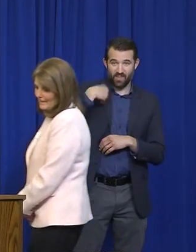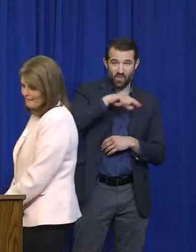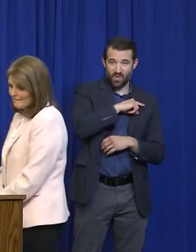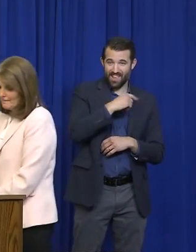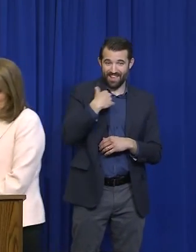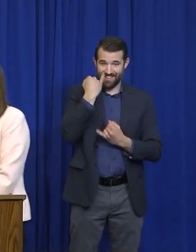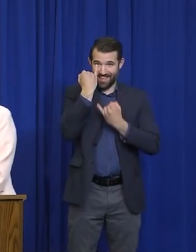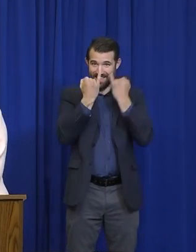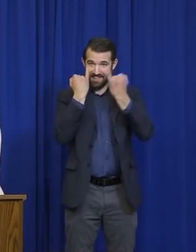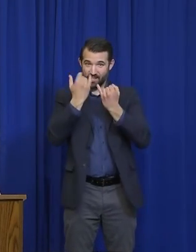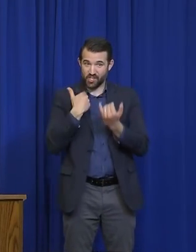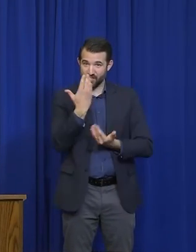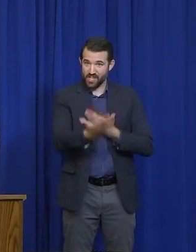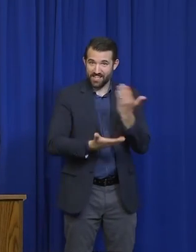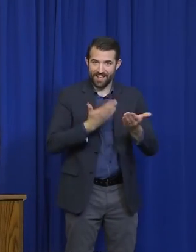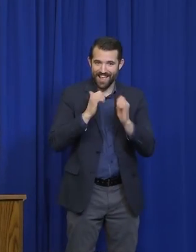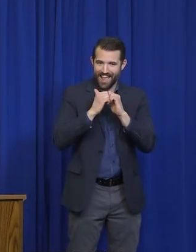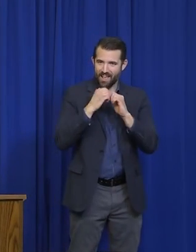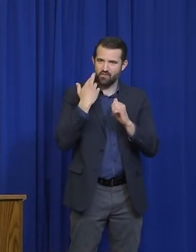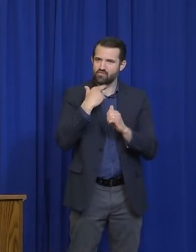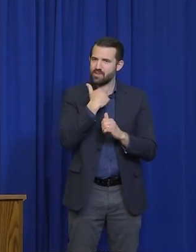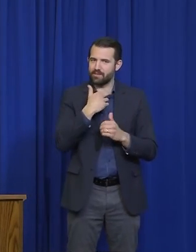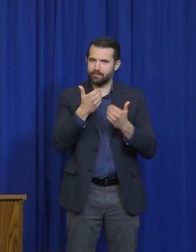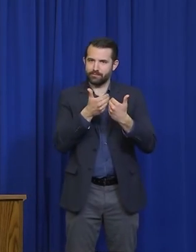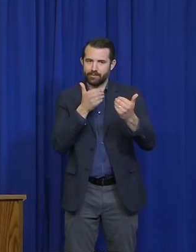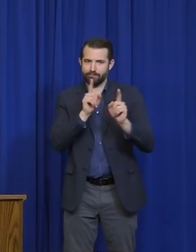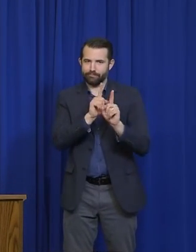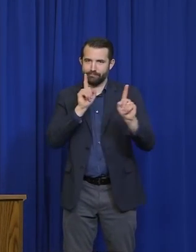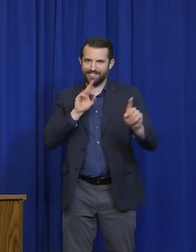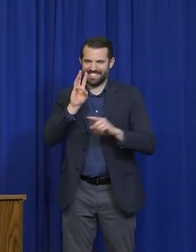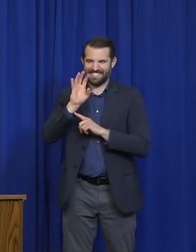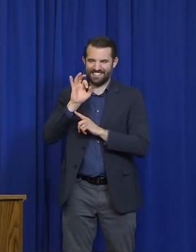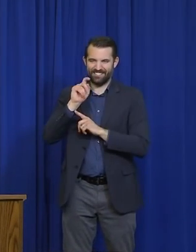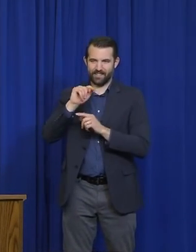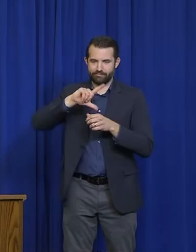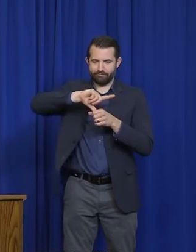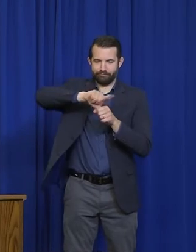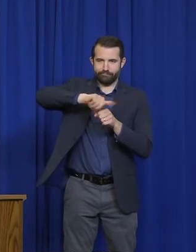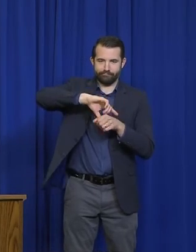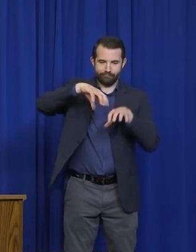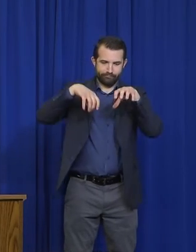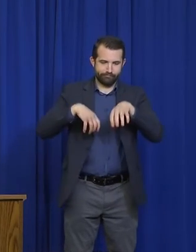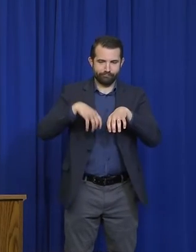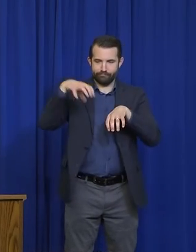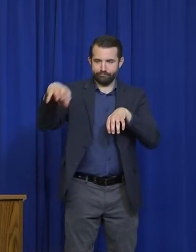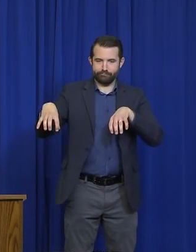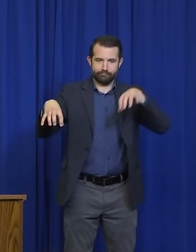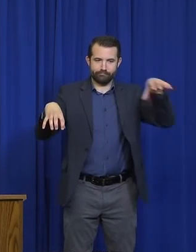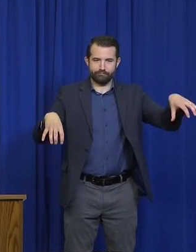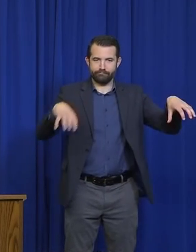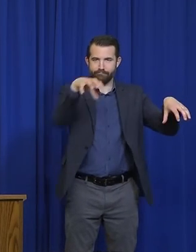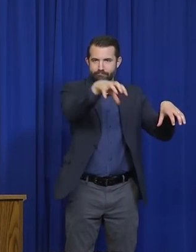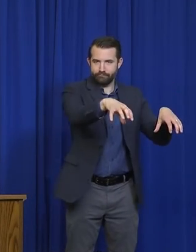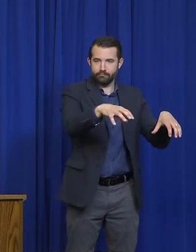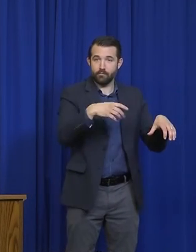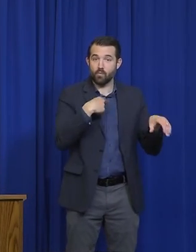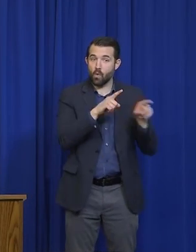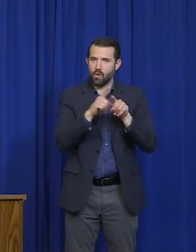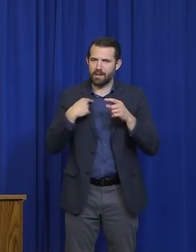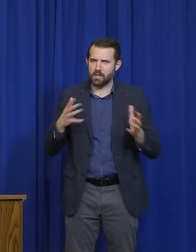Johnson can explain that, will be to keep people apart. And I'm encouraging towns and cities to look at their